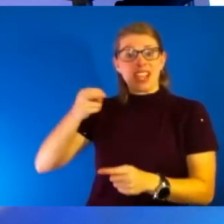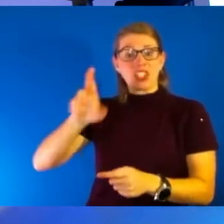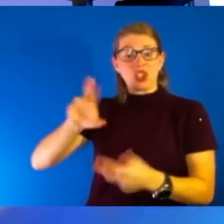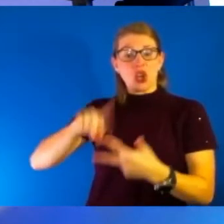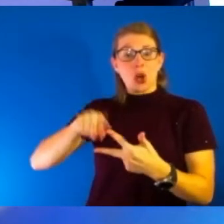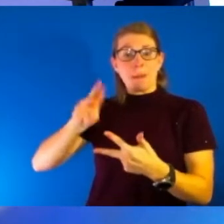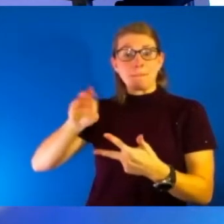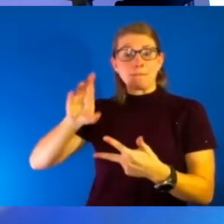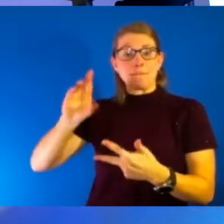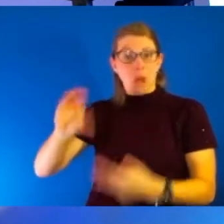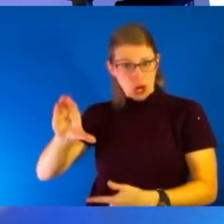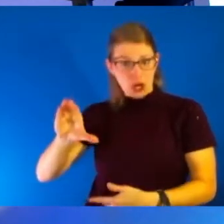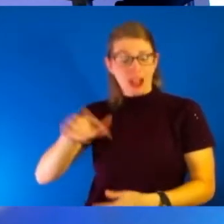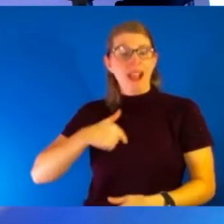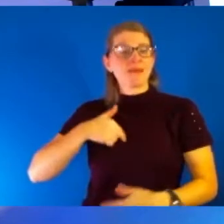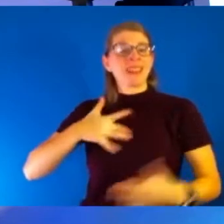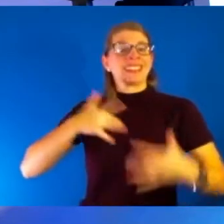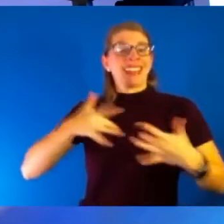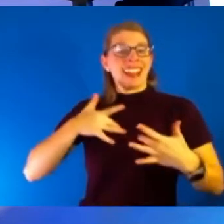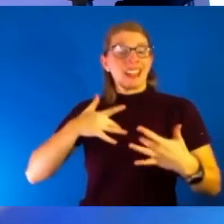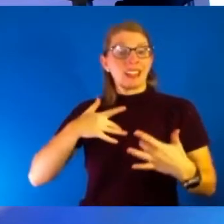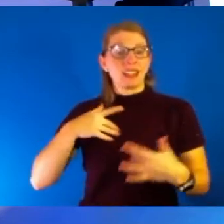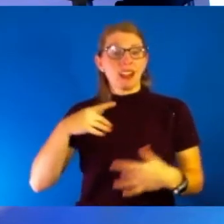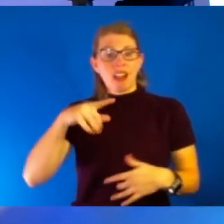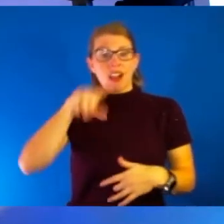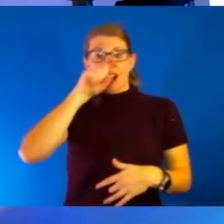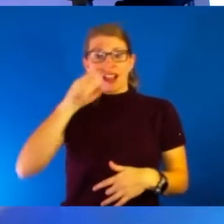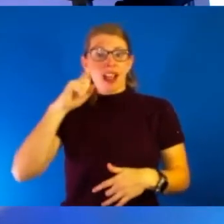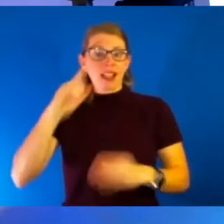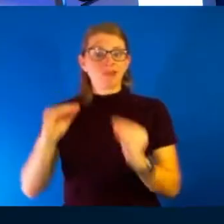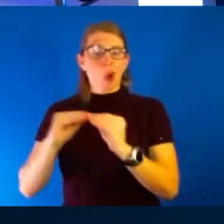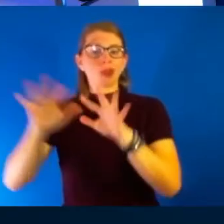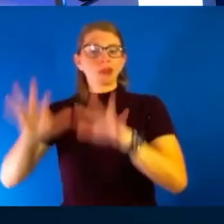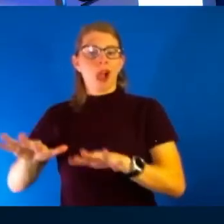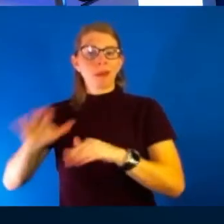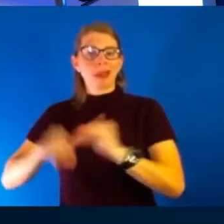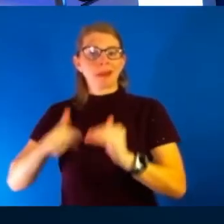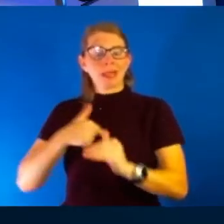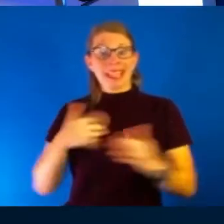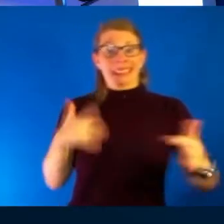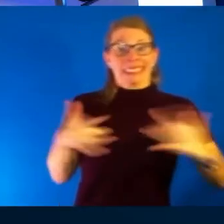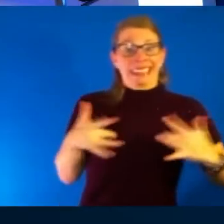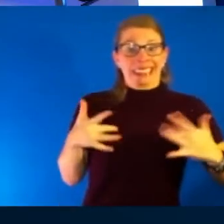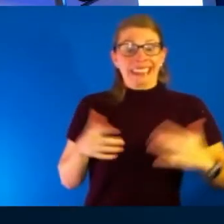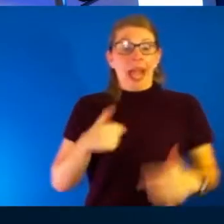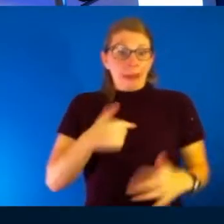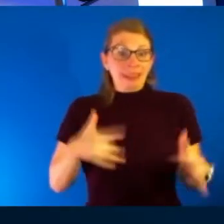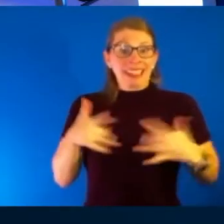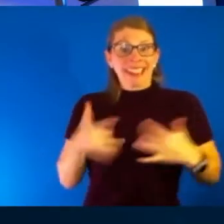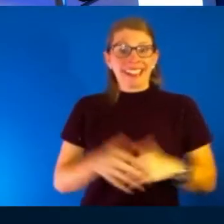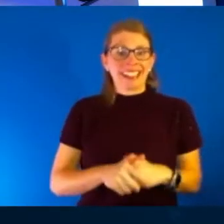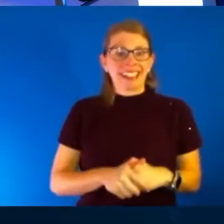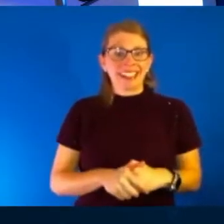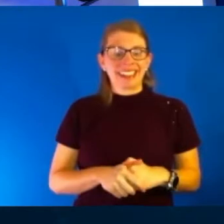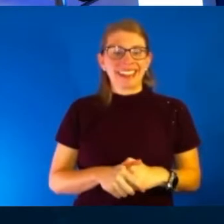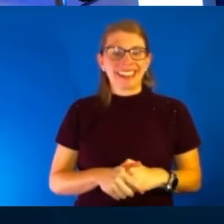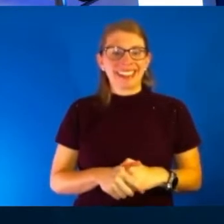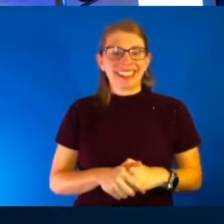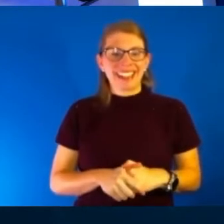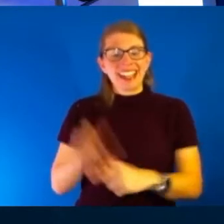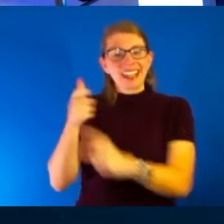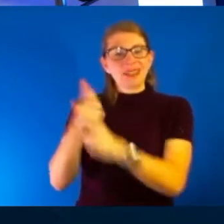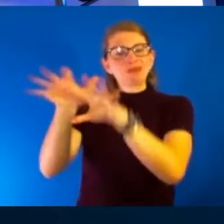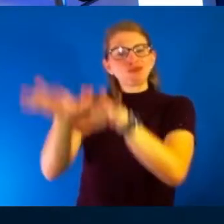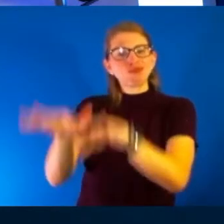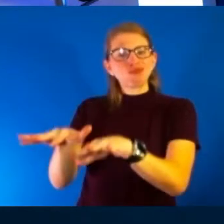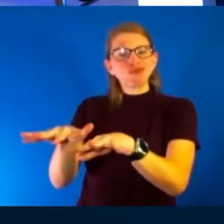pretty excited. Hawkeye is always more measured than I am. So he's better about that. But I'm pretty excited. he does. He does. He tries to keep it